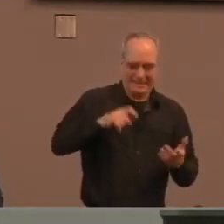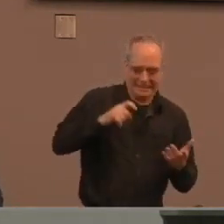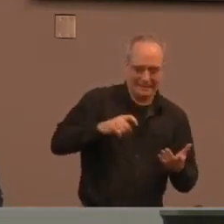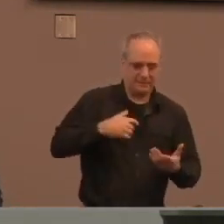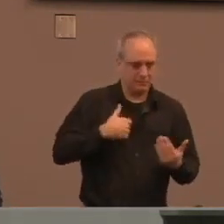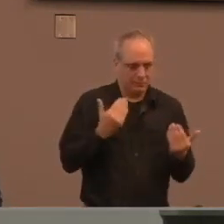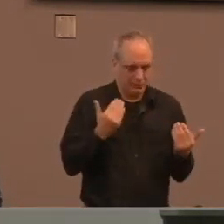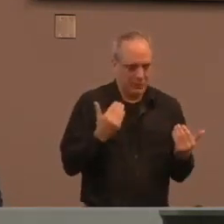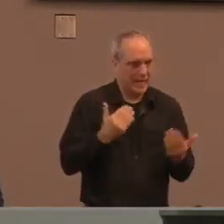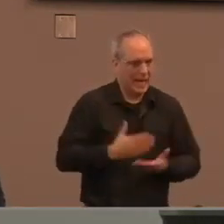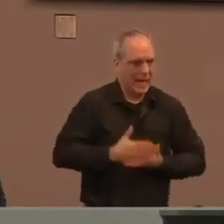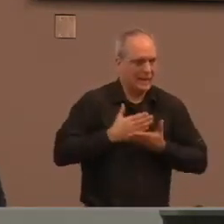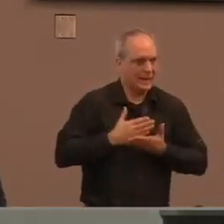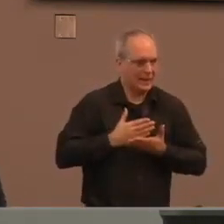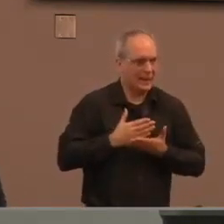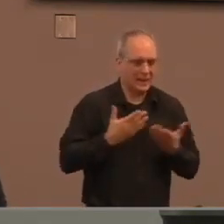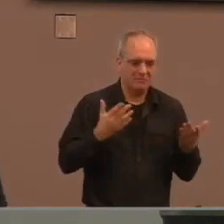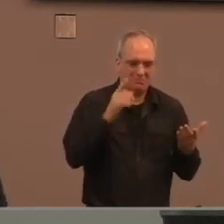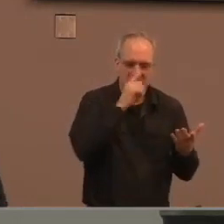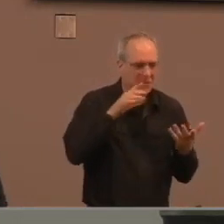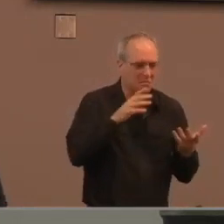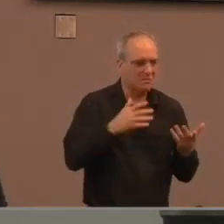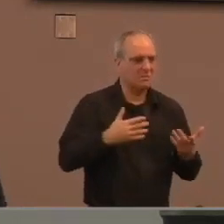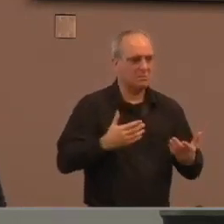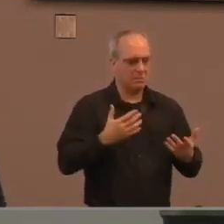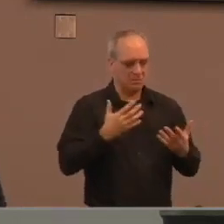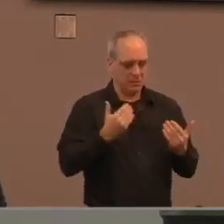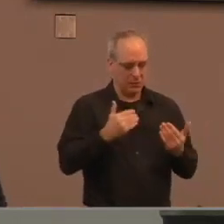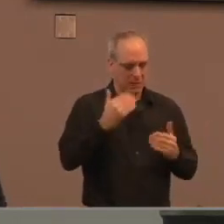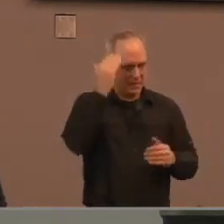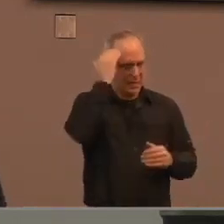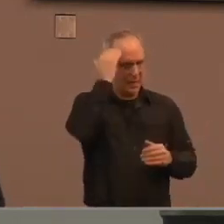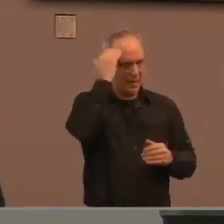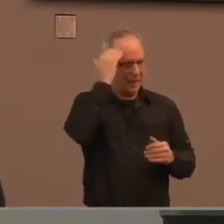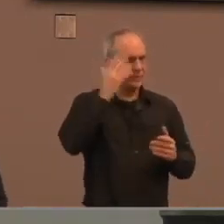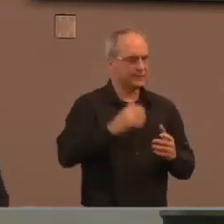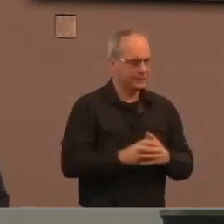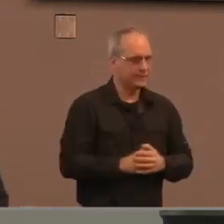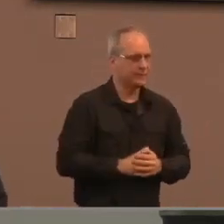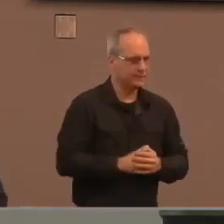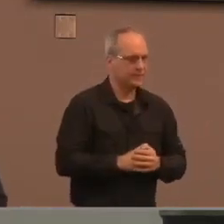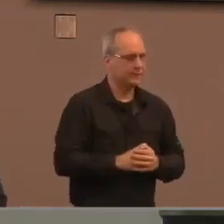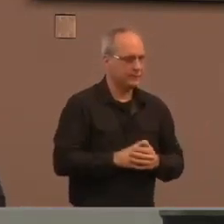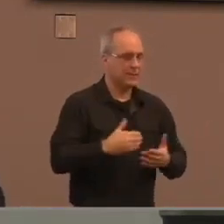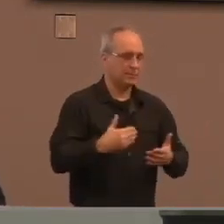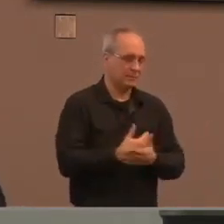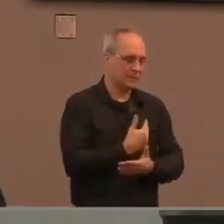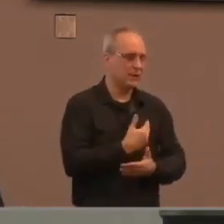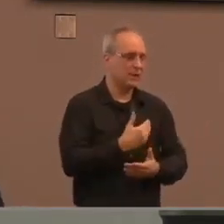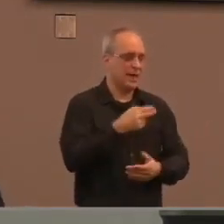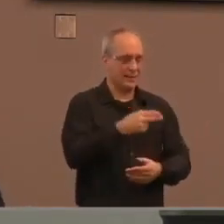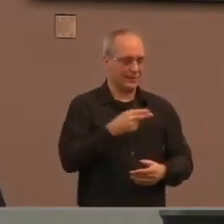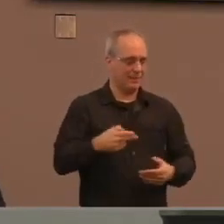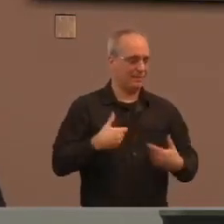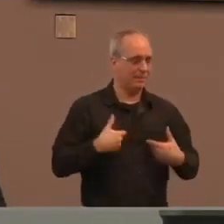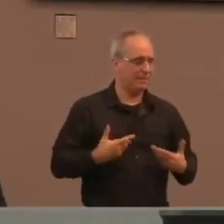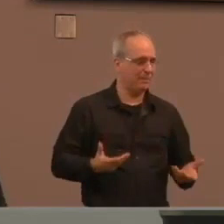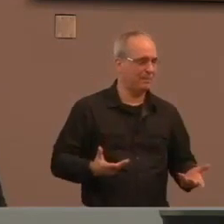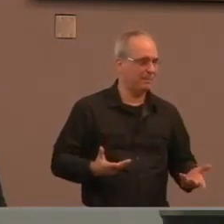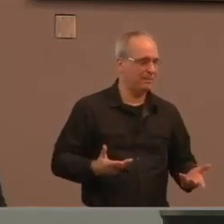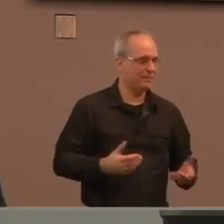we have an intellectual disability. Our mental health and our disability become mixed up.